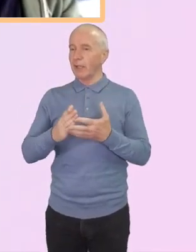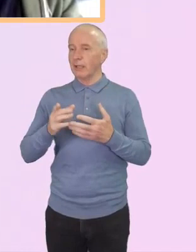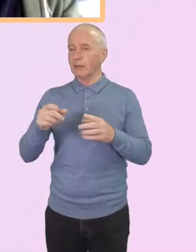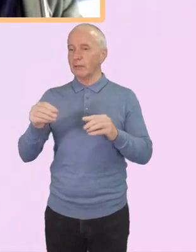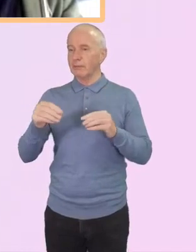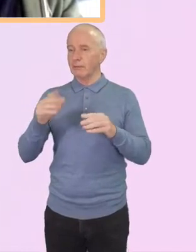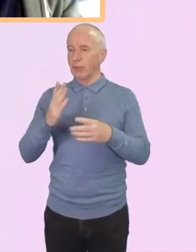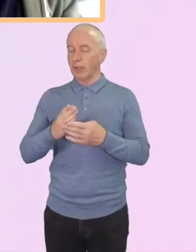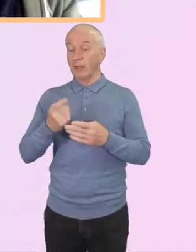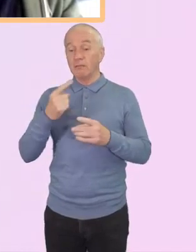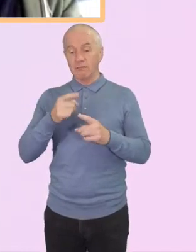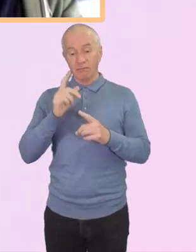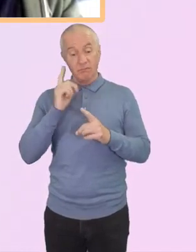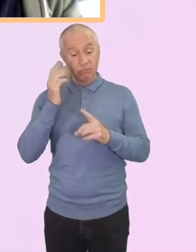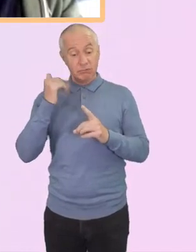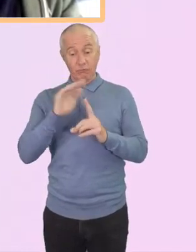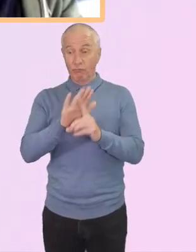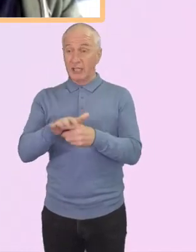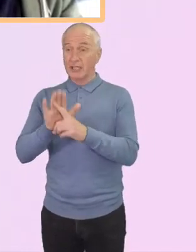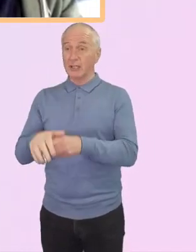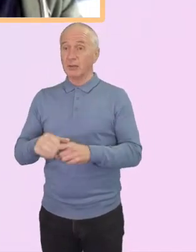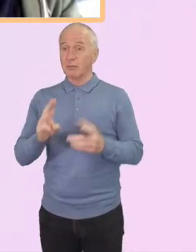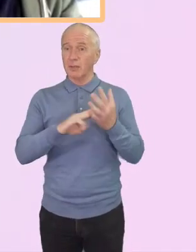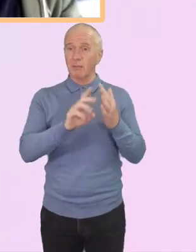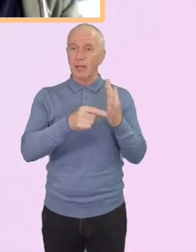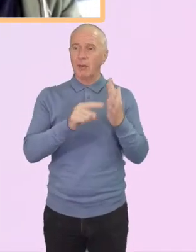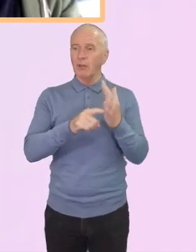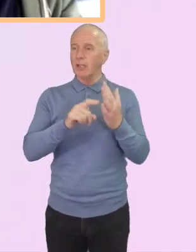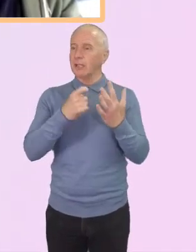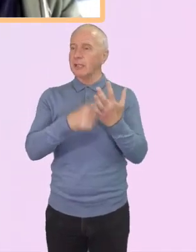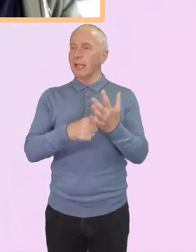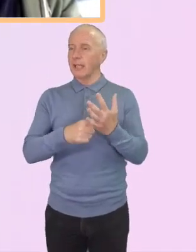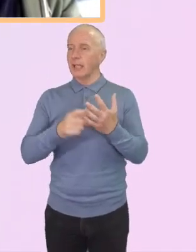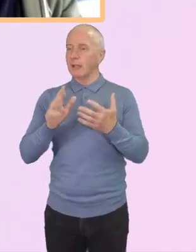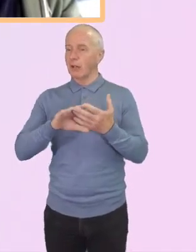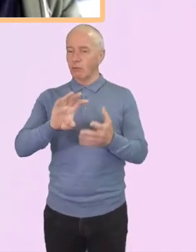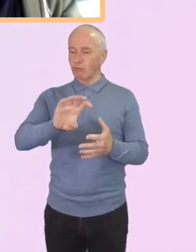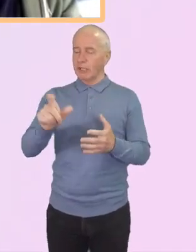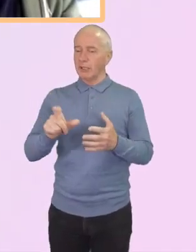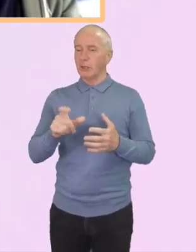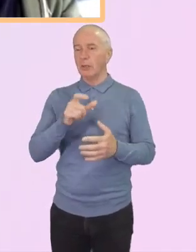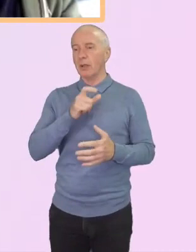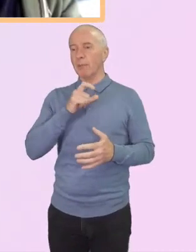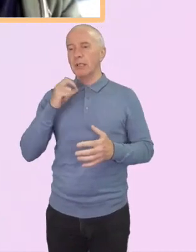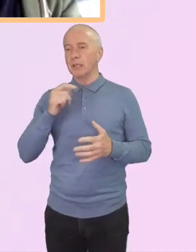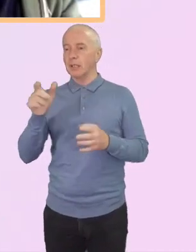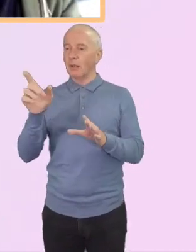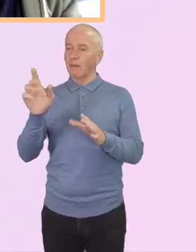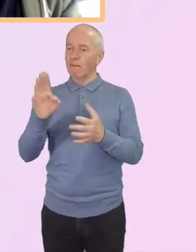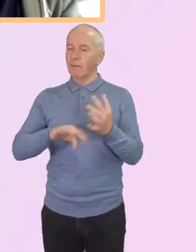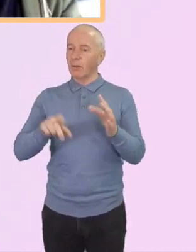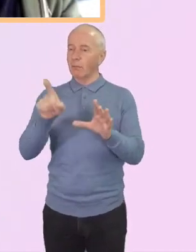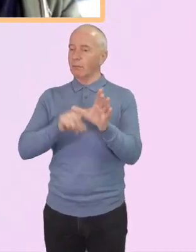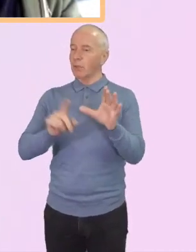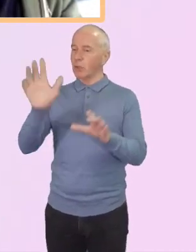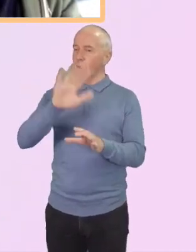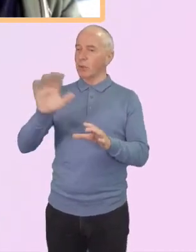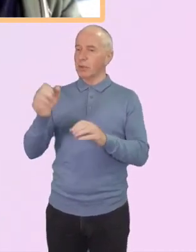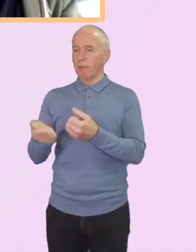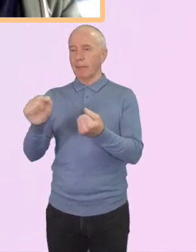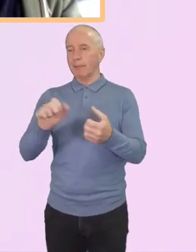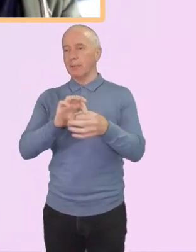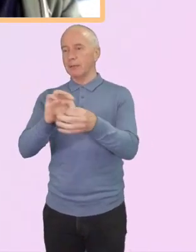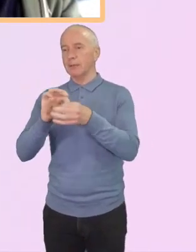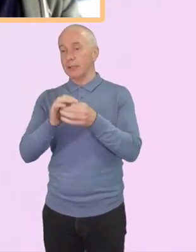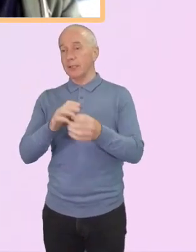racism. Mary Taylor joins us as a regional minister from the Yorkshire Baptist Association and she is also a member